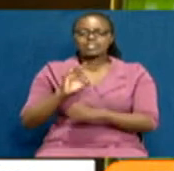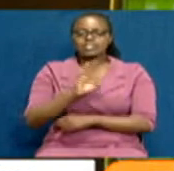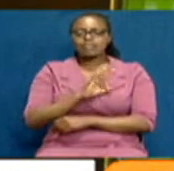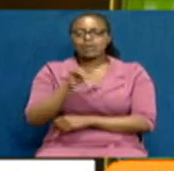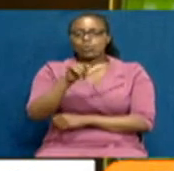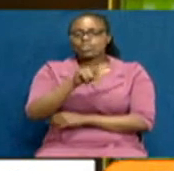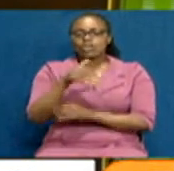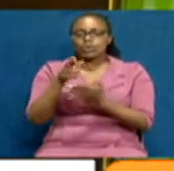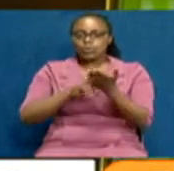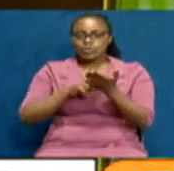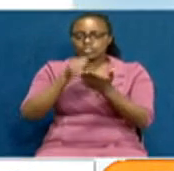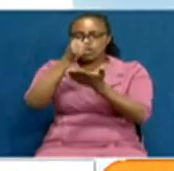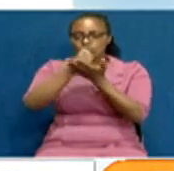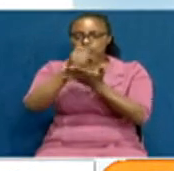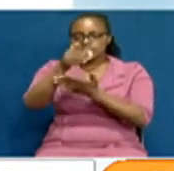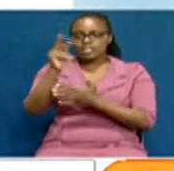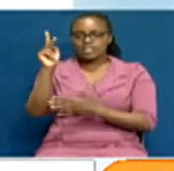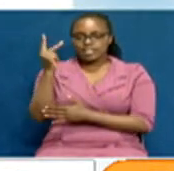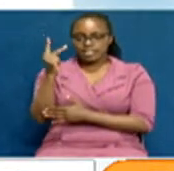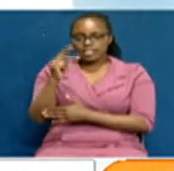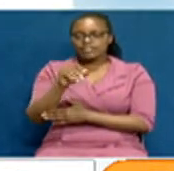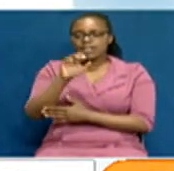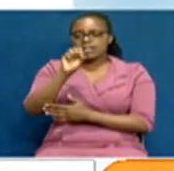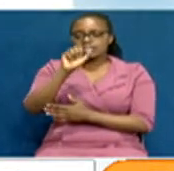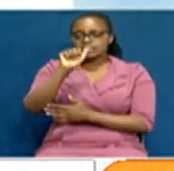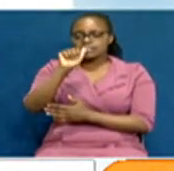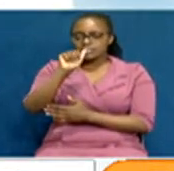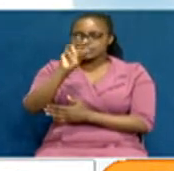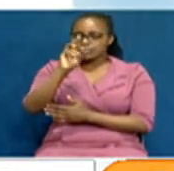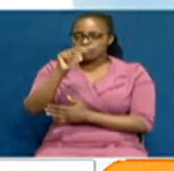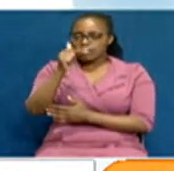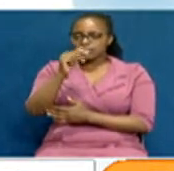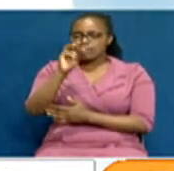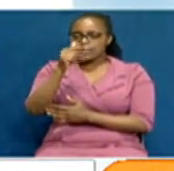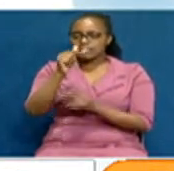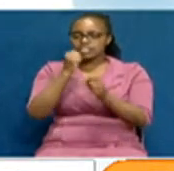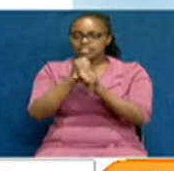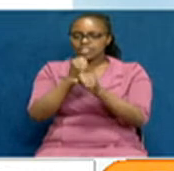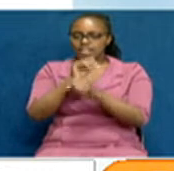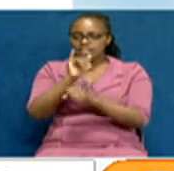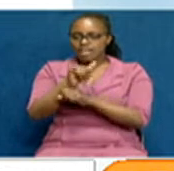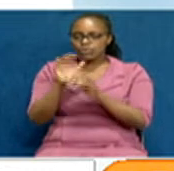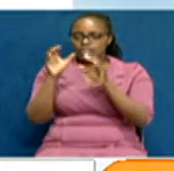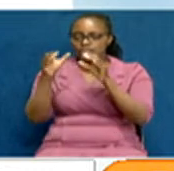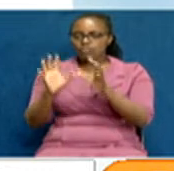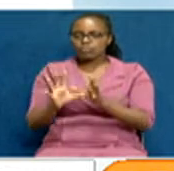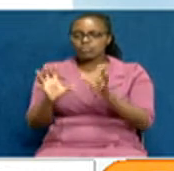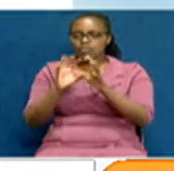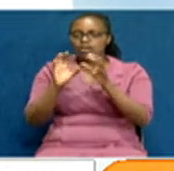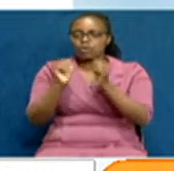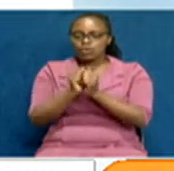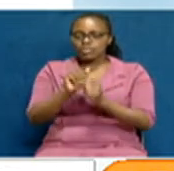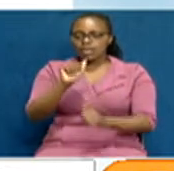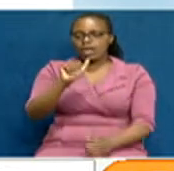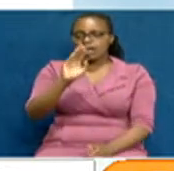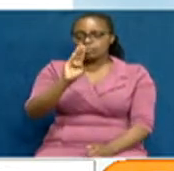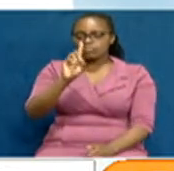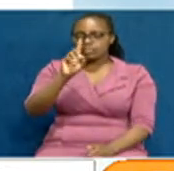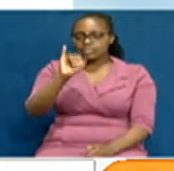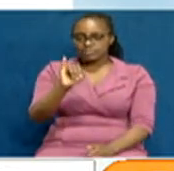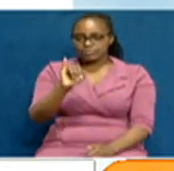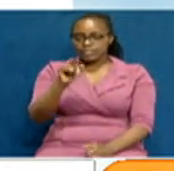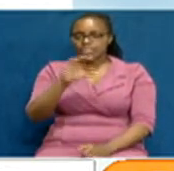a local registered office in Kenya. Smartmatic did this through Seamless Limited, a firm linked to Abdullahi Abdi Mohamed.